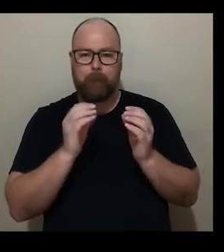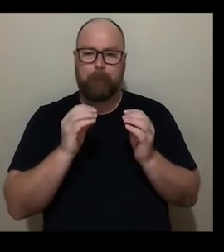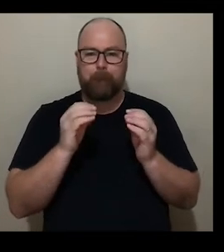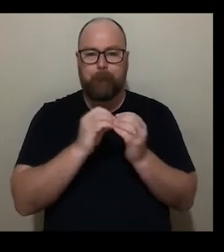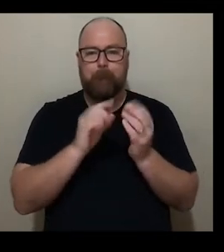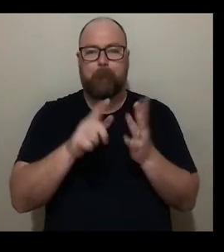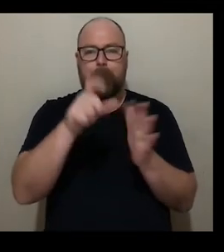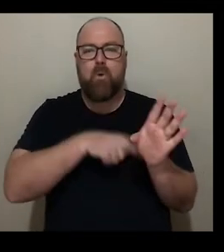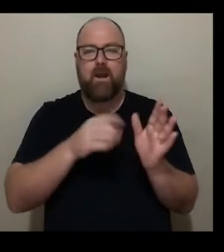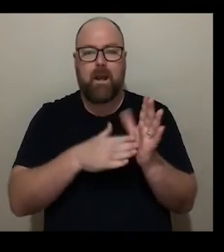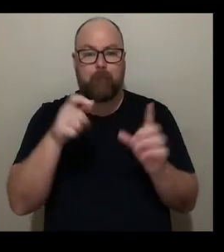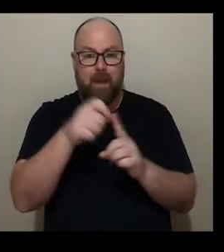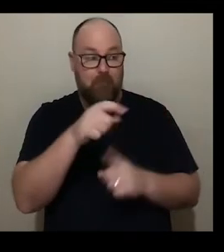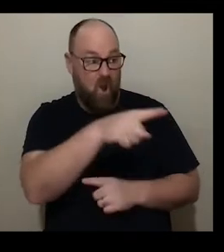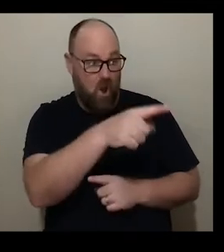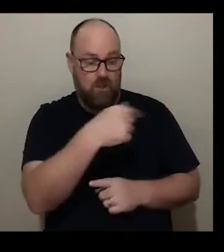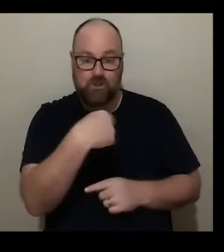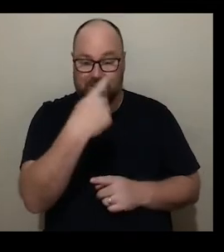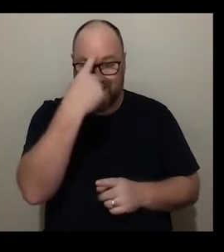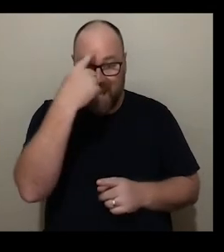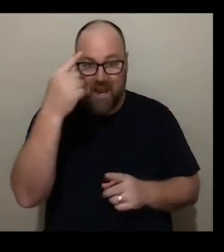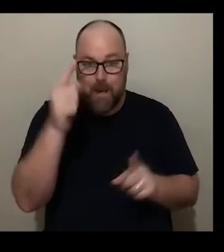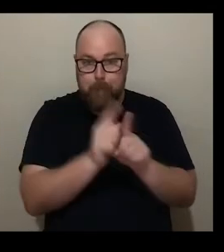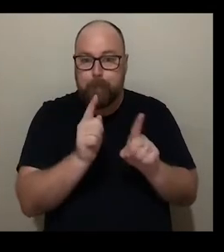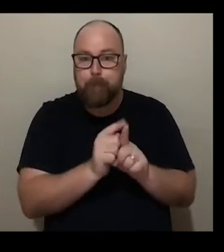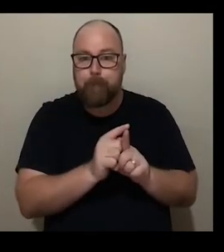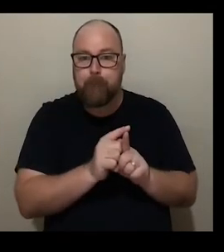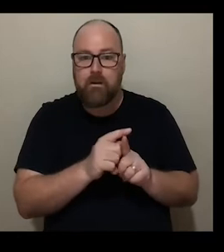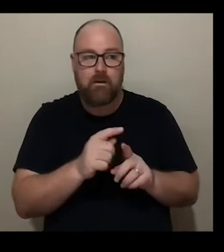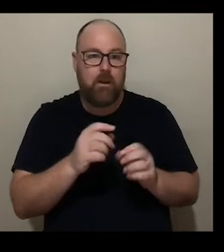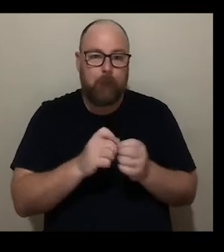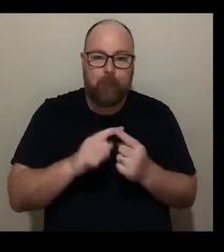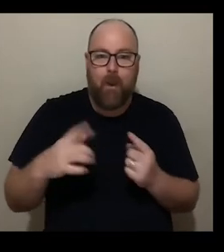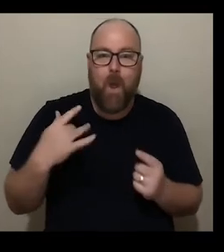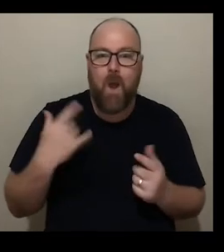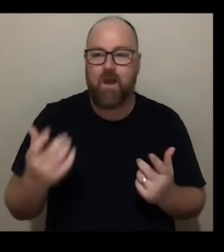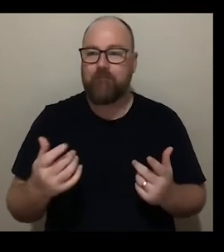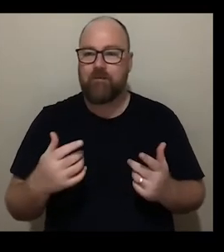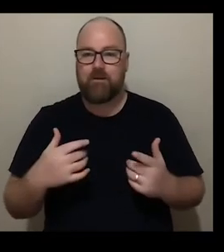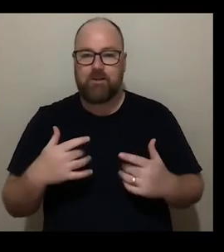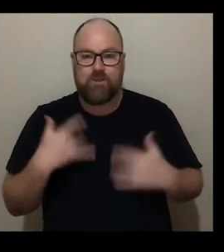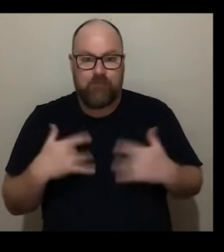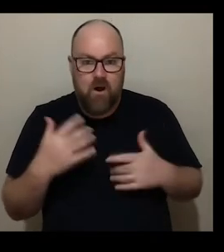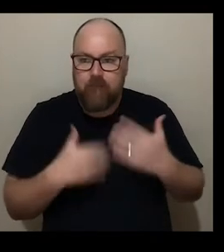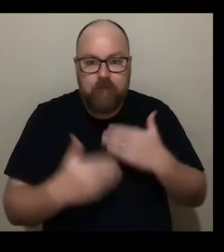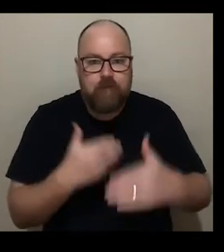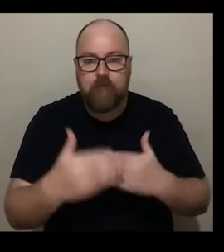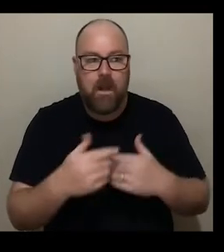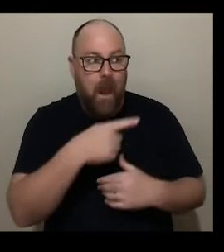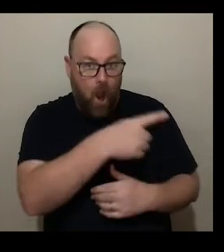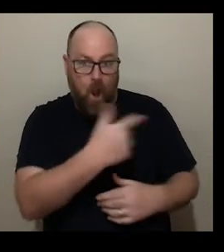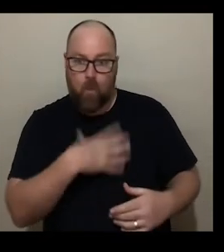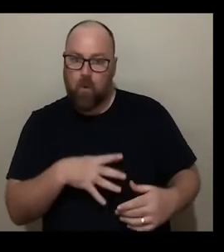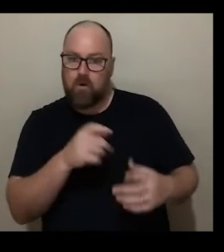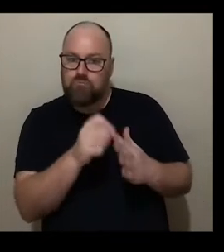really knew that she had the same sensibility that I had about being alive being able to survive and wanted to make a